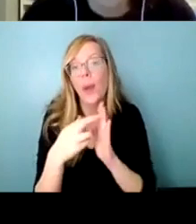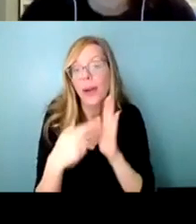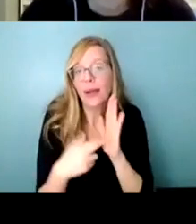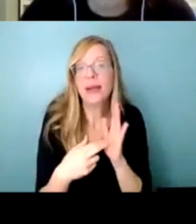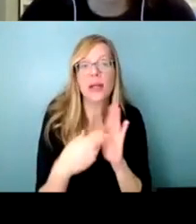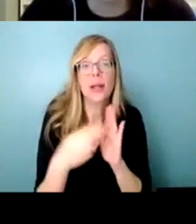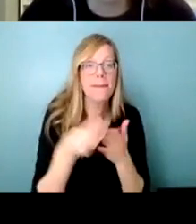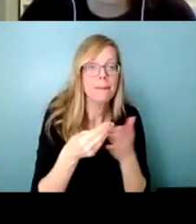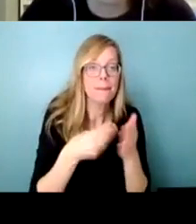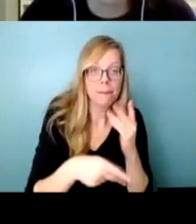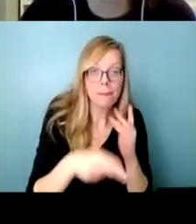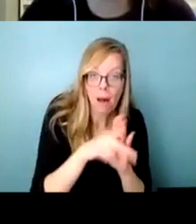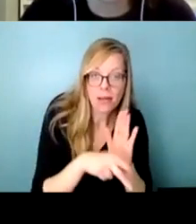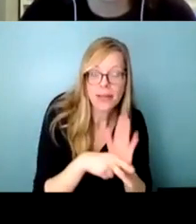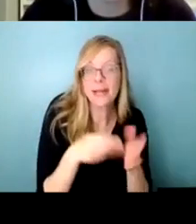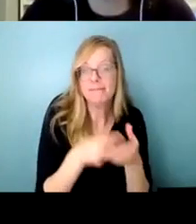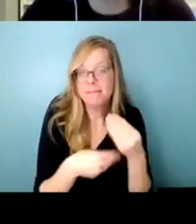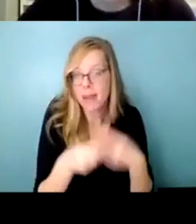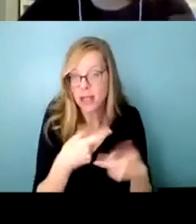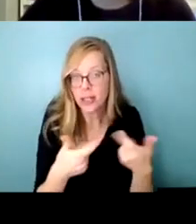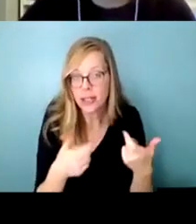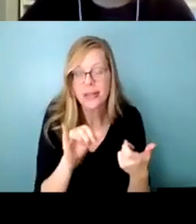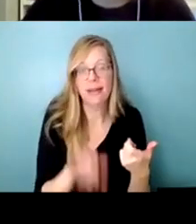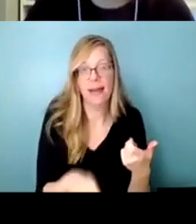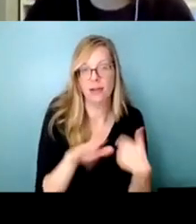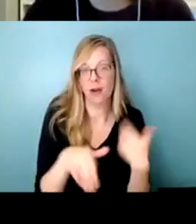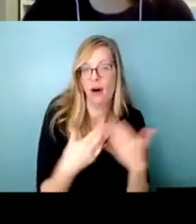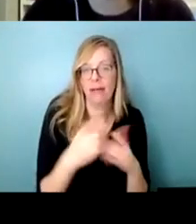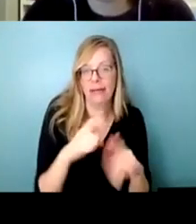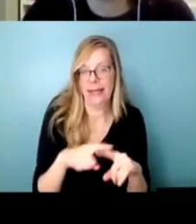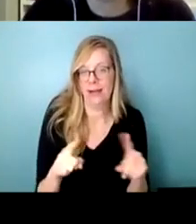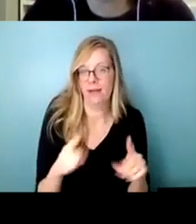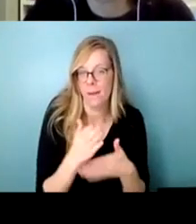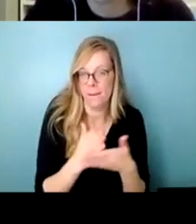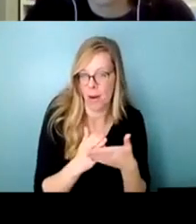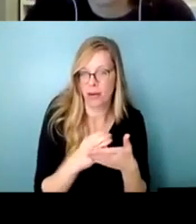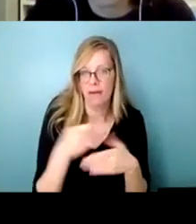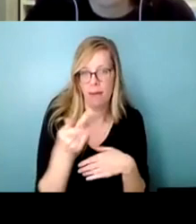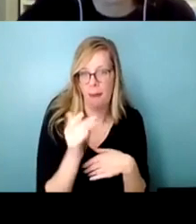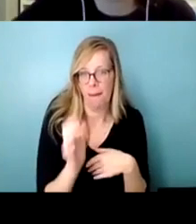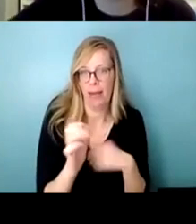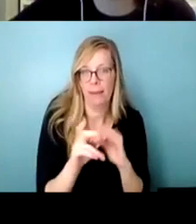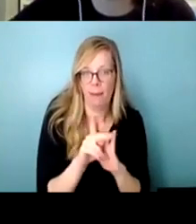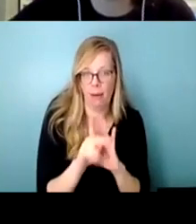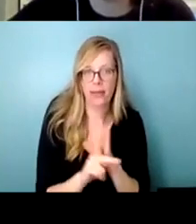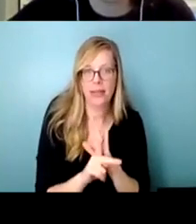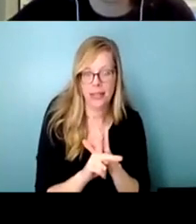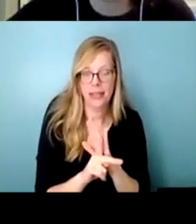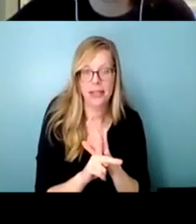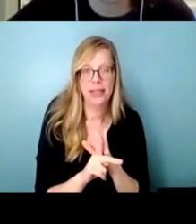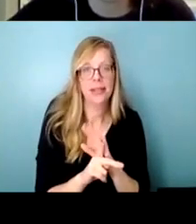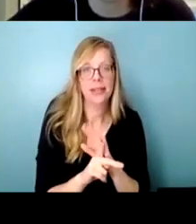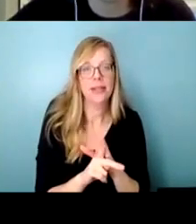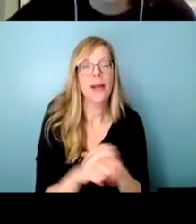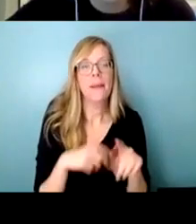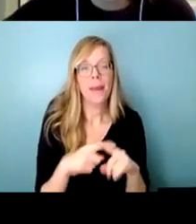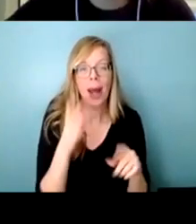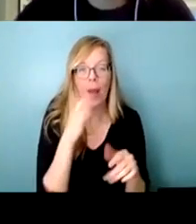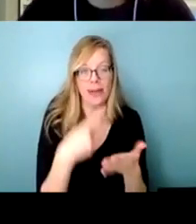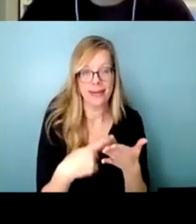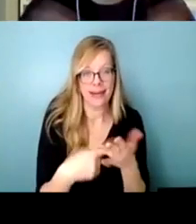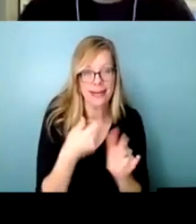um so these are all different aspects of public policy so i'm just going to talk about them each of them